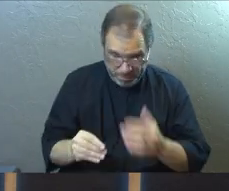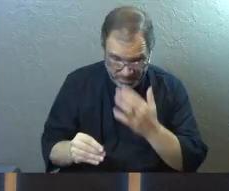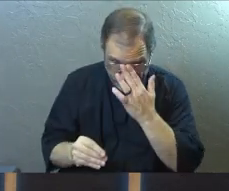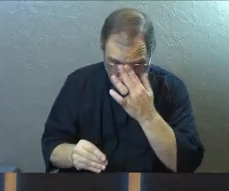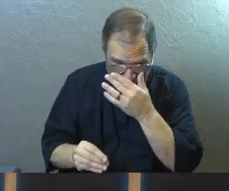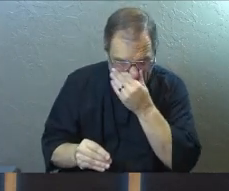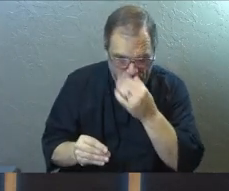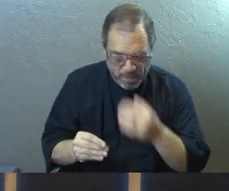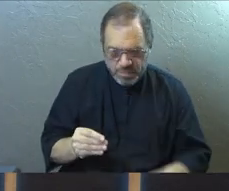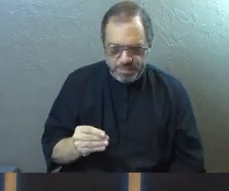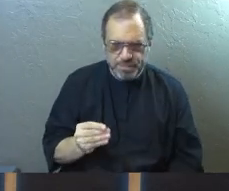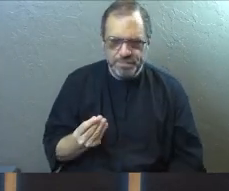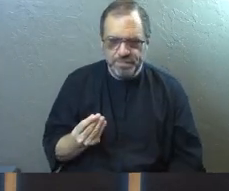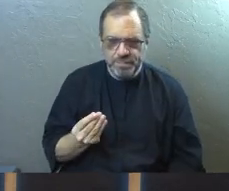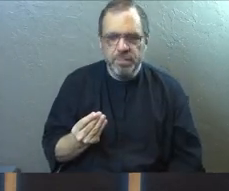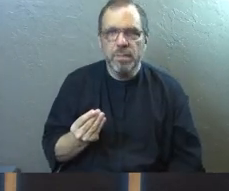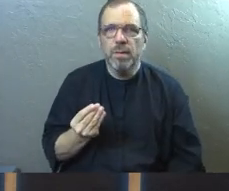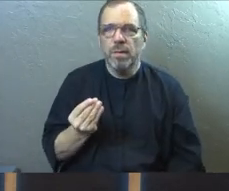it.